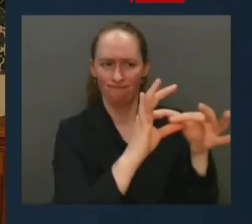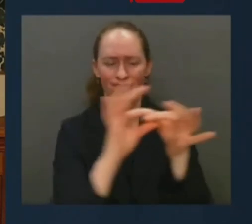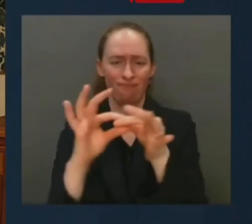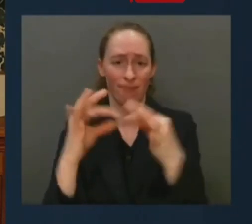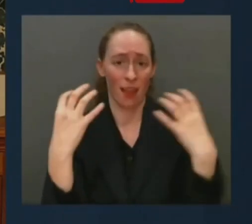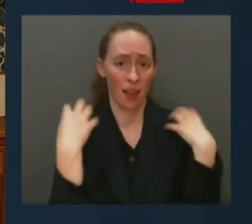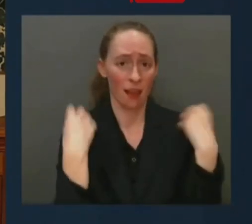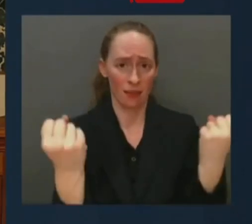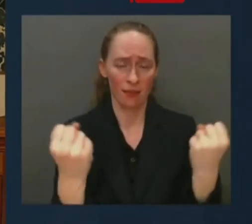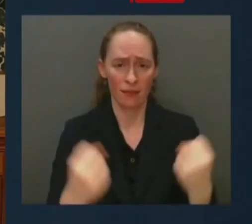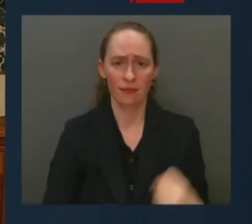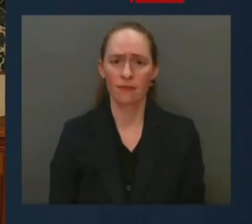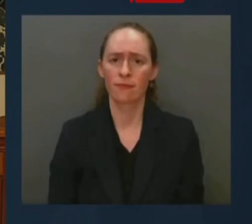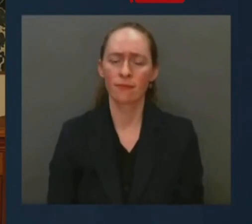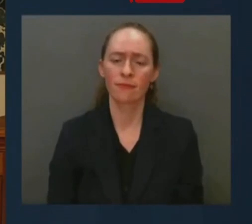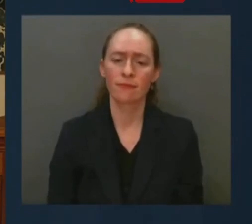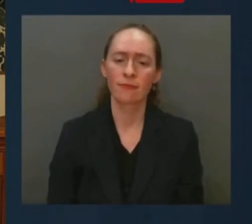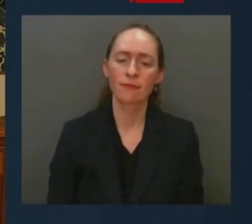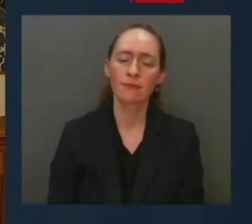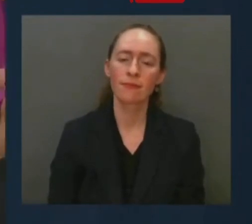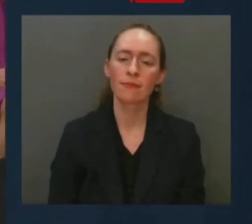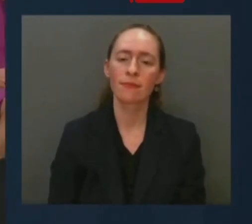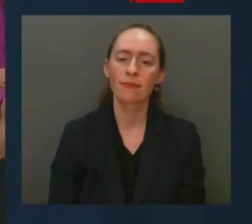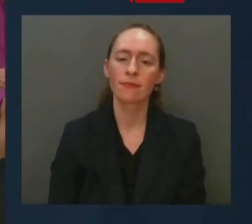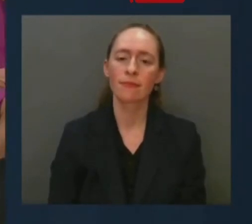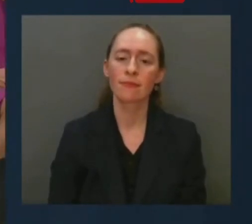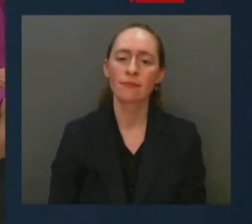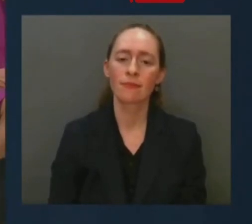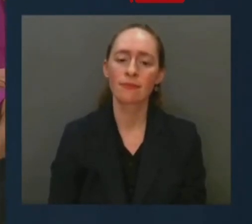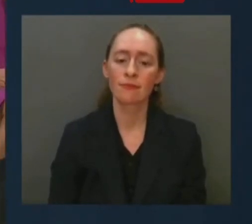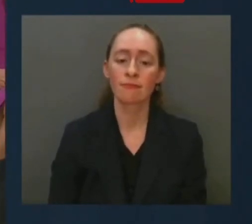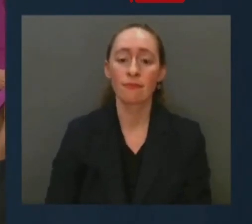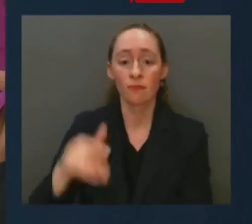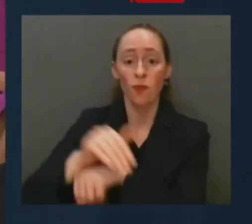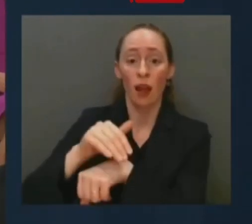parents of Tyree Nichols. Welcome.